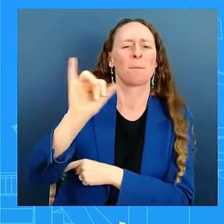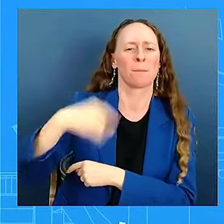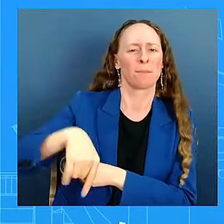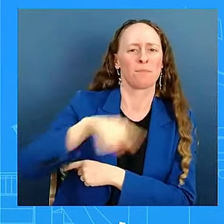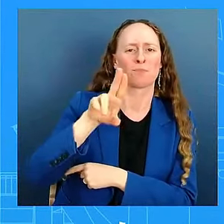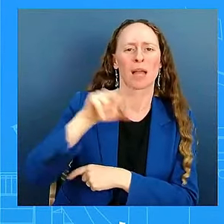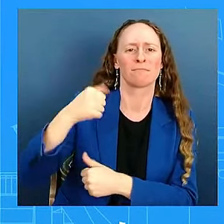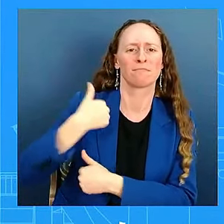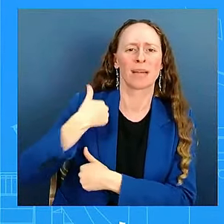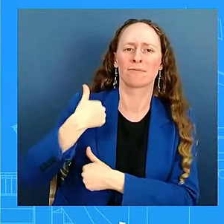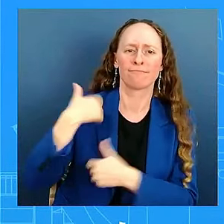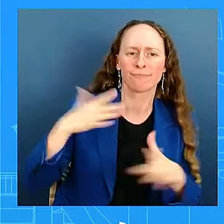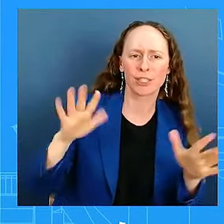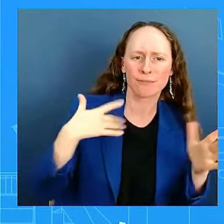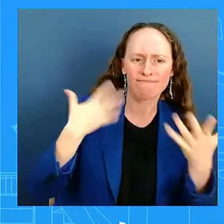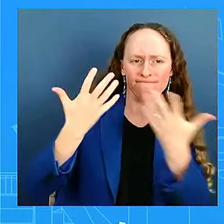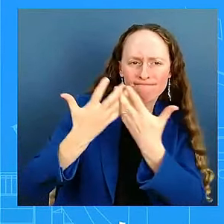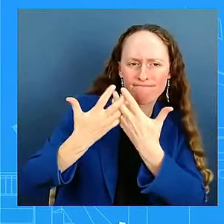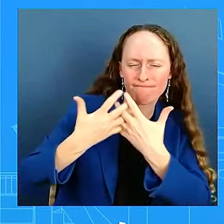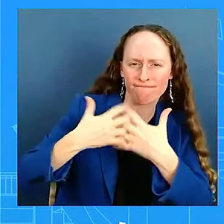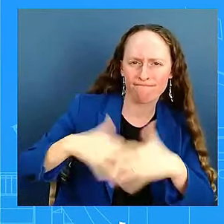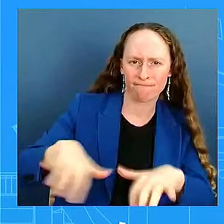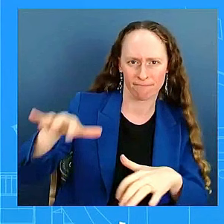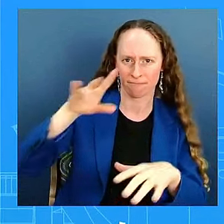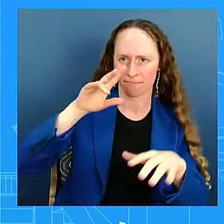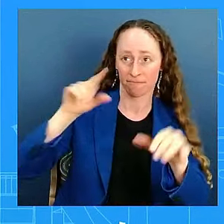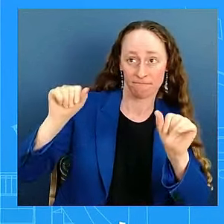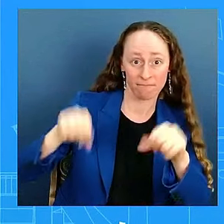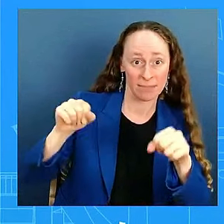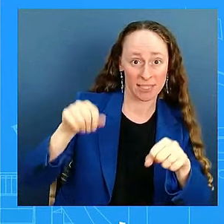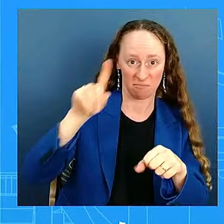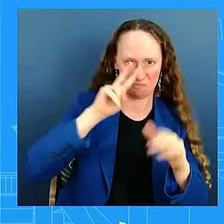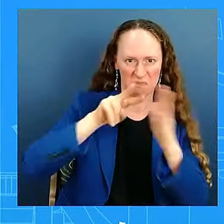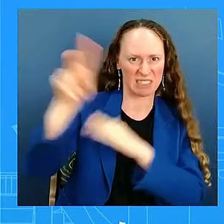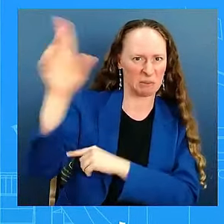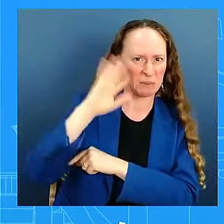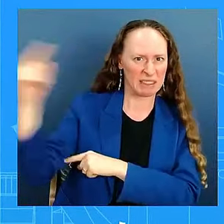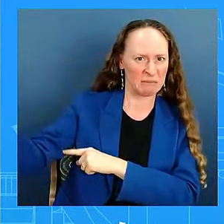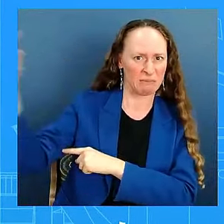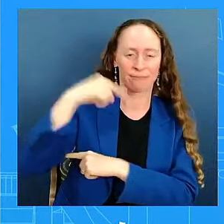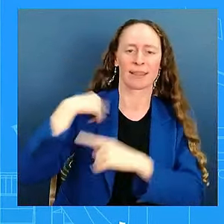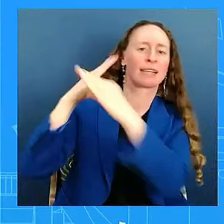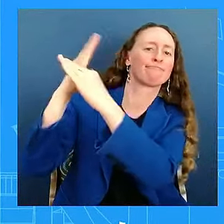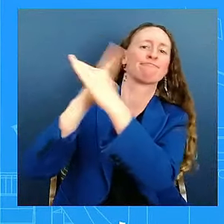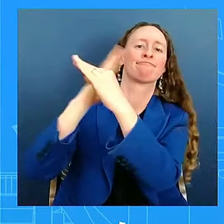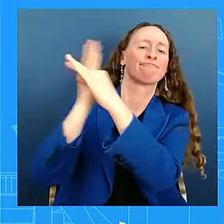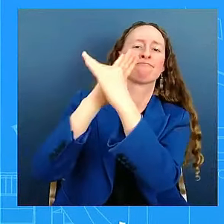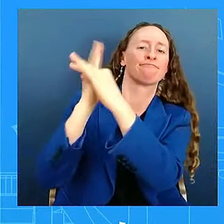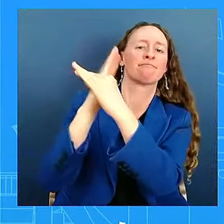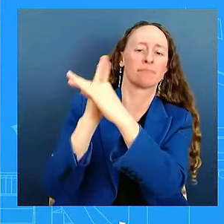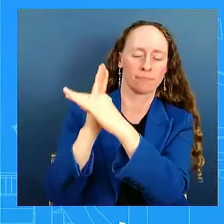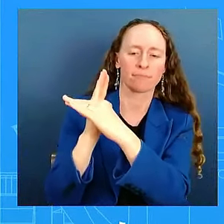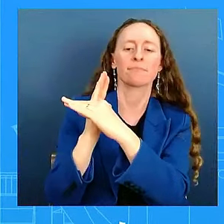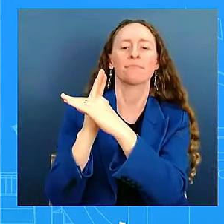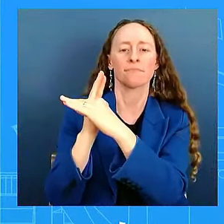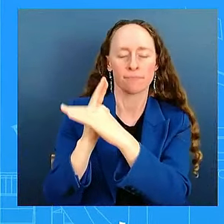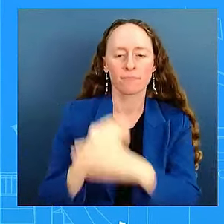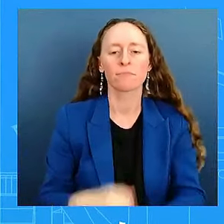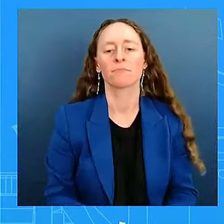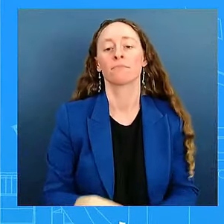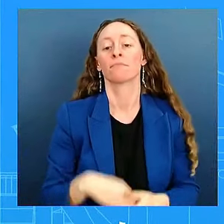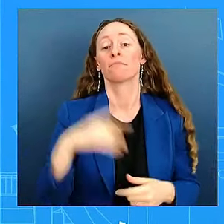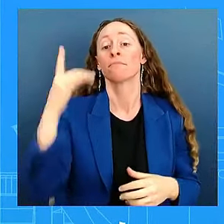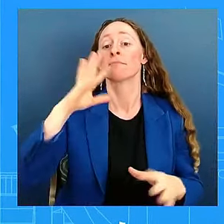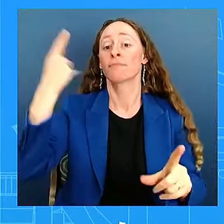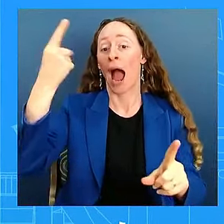of the attack. We are also aware of reports of a terrorist attack in Jaffa that took the lives of a number of Israeli civilians and